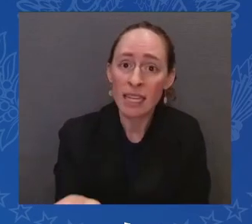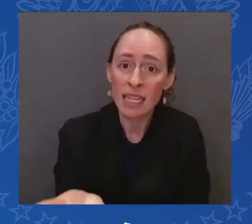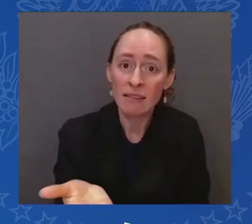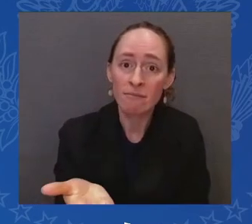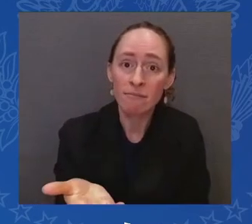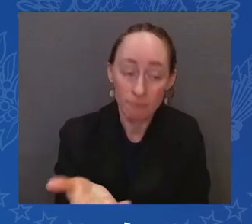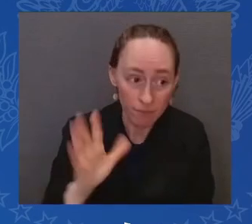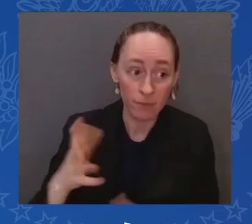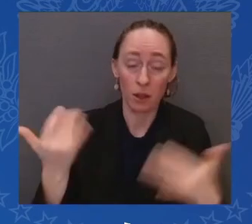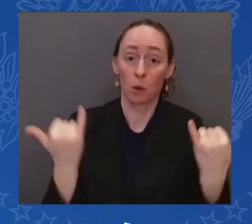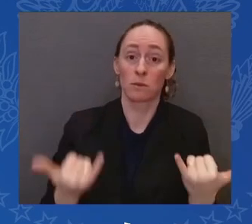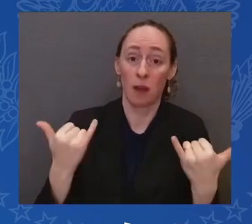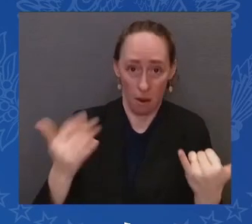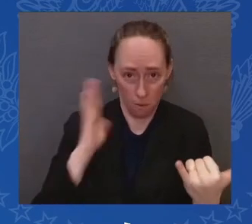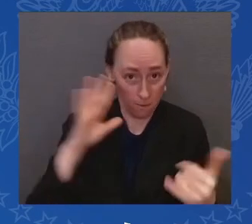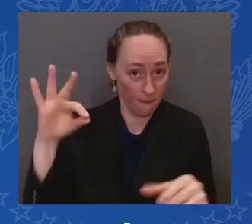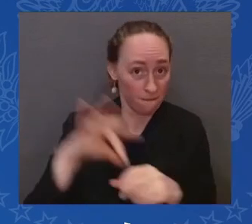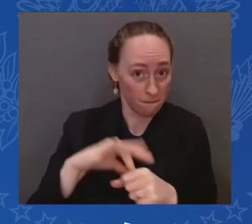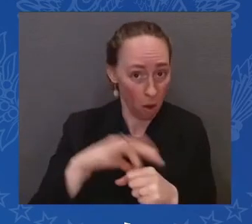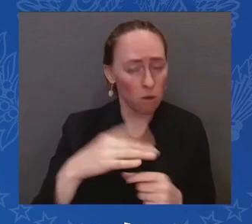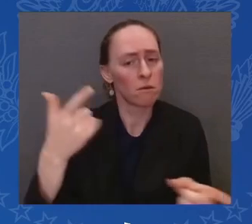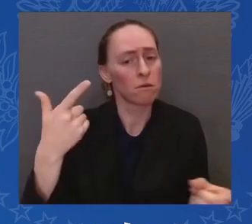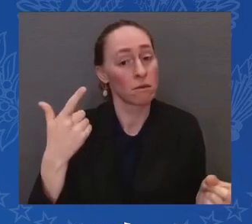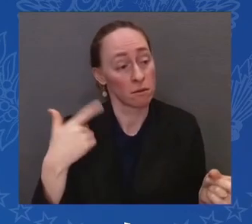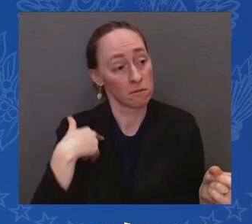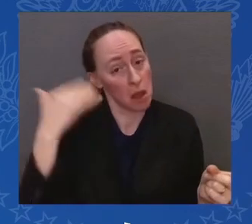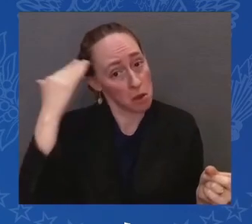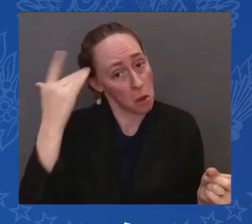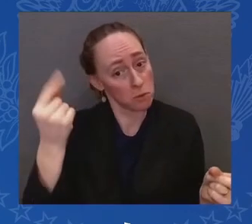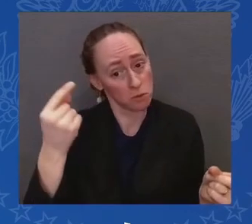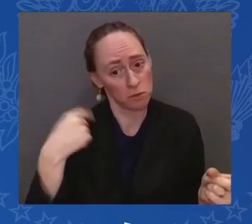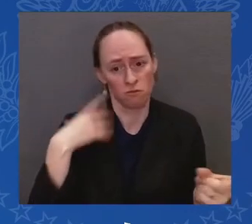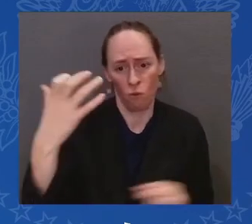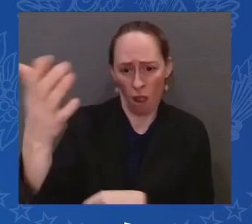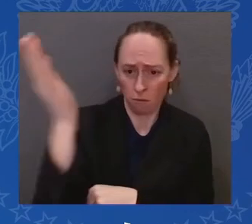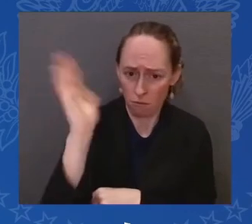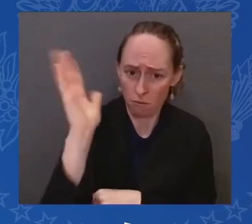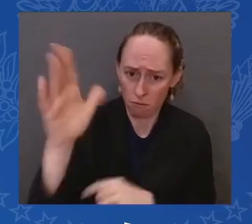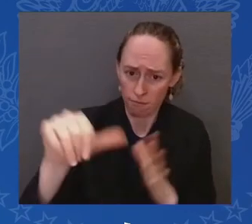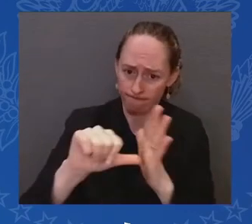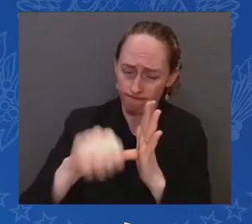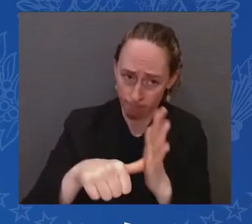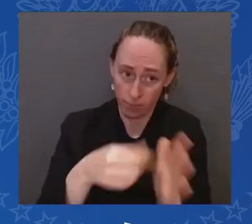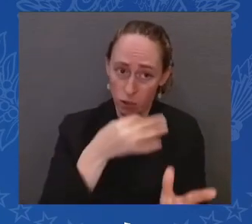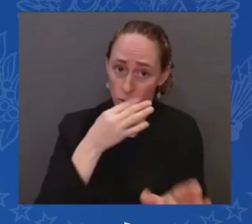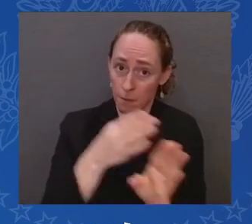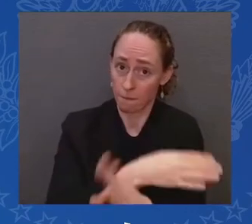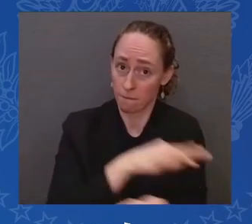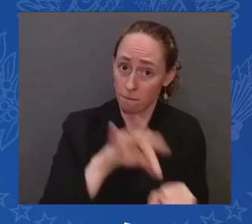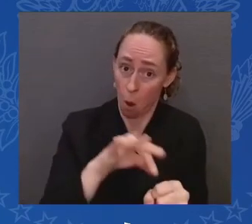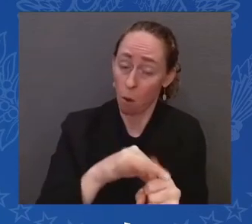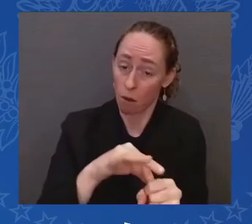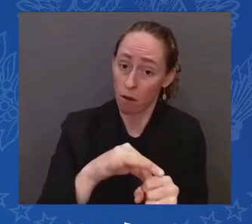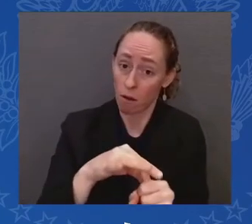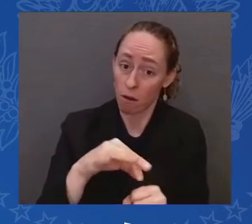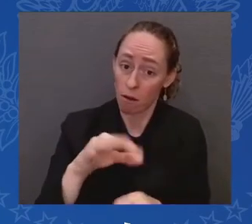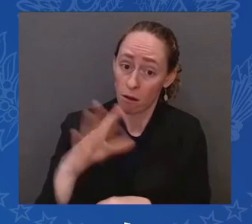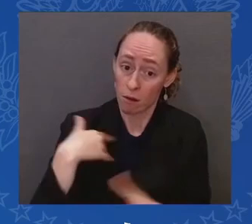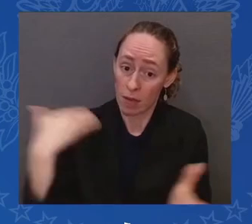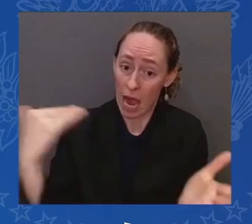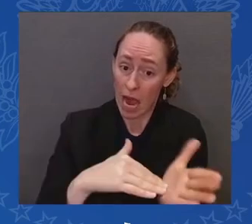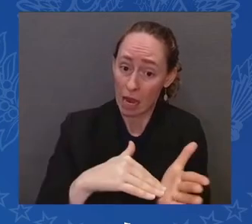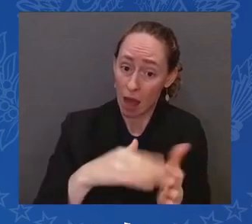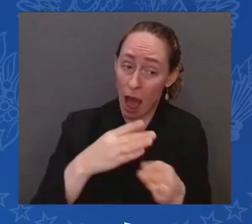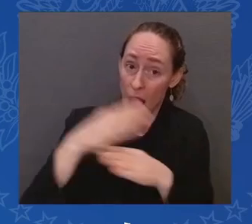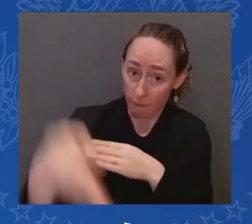there. But I wanted to make this comment before the vote. And I'm sure I'll be talking with you after the vote. Thank you very much for listening. Appreciate it. Mr.